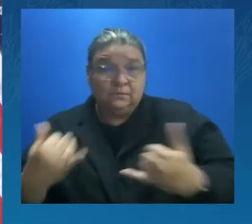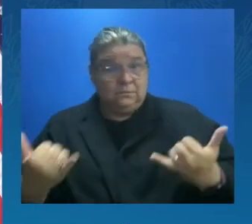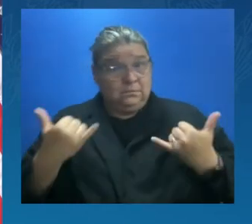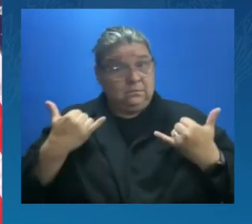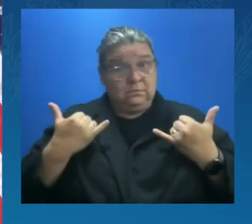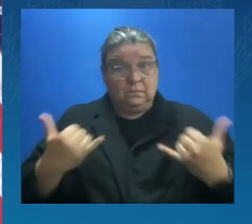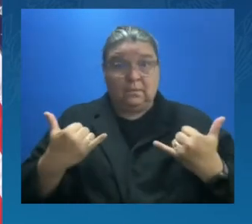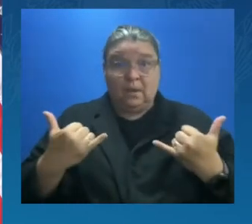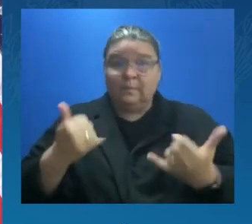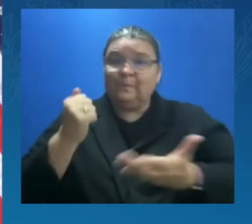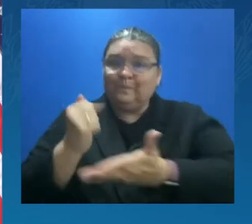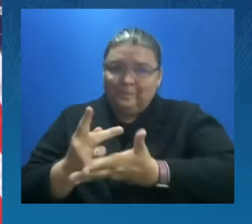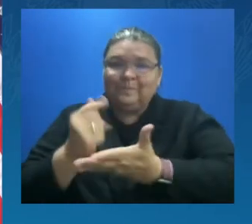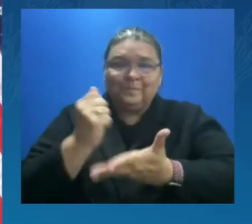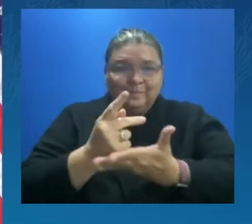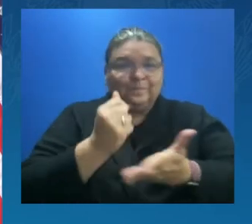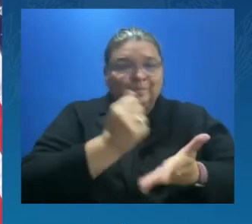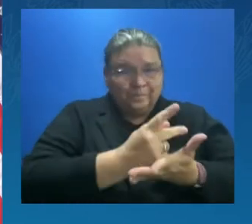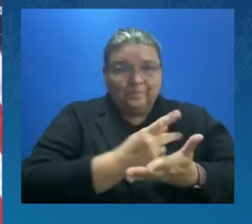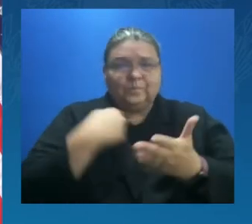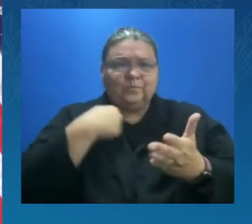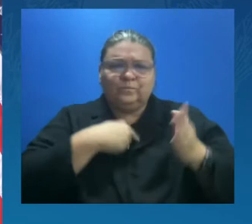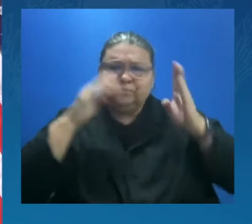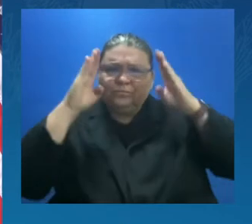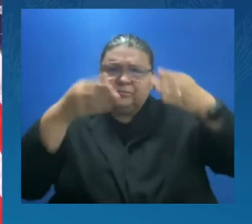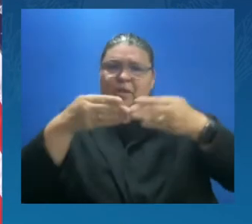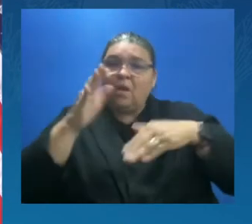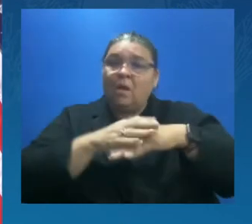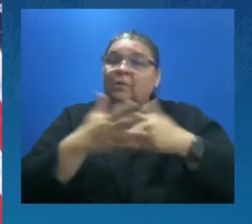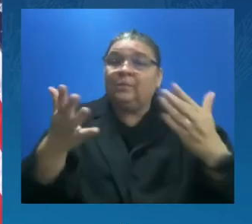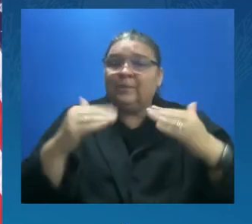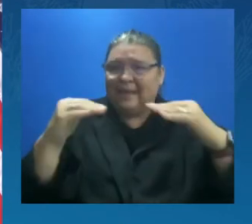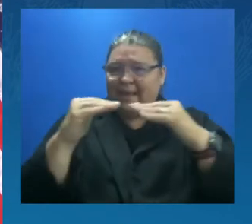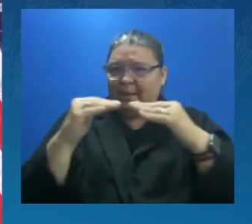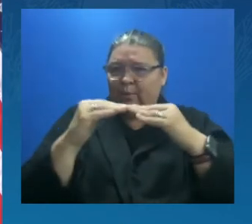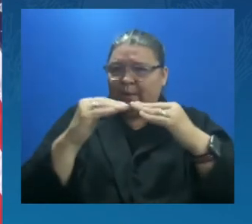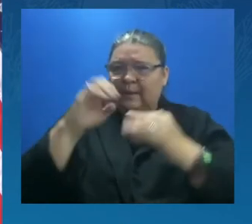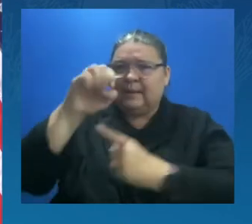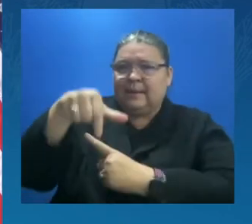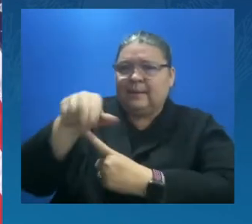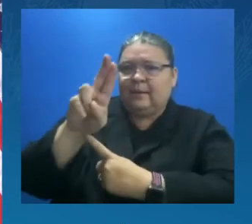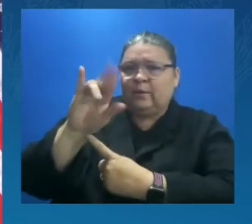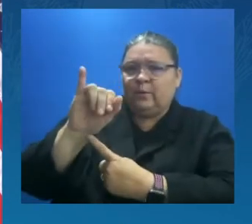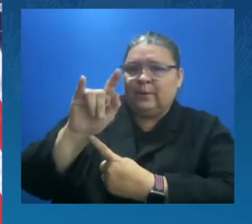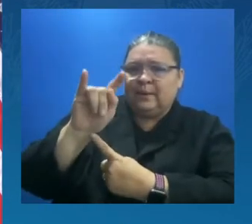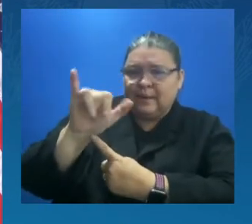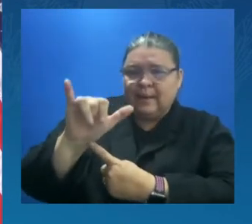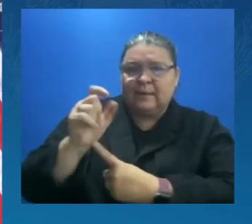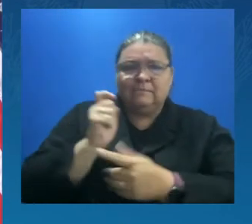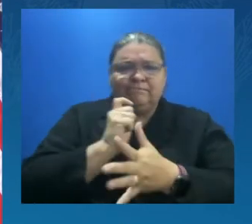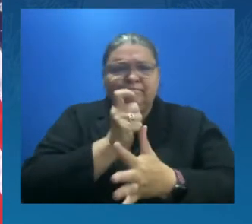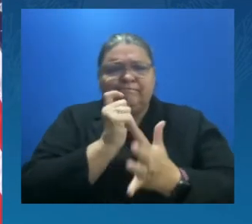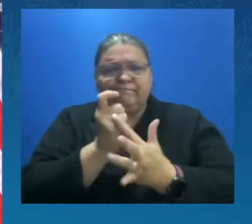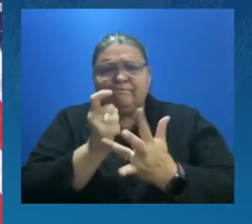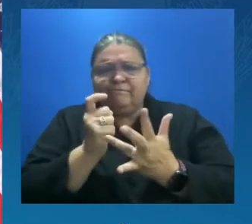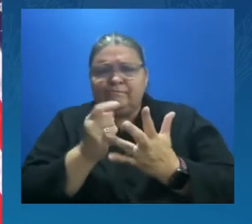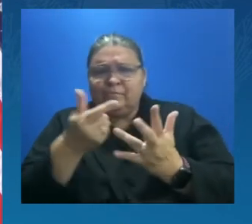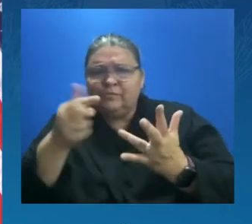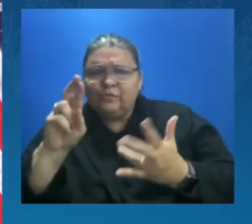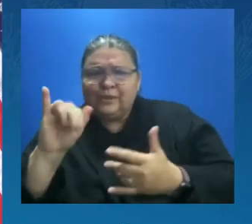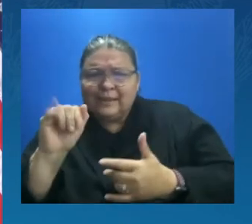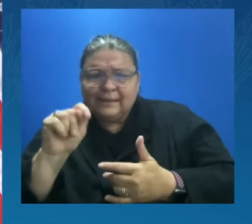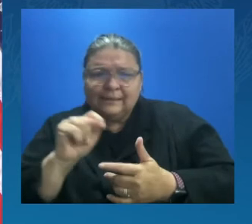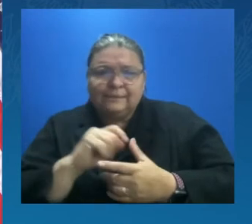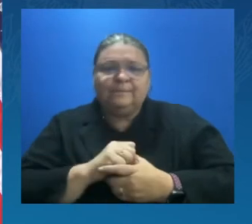our administration from the beginning. We know that the impact of the climate crisis is not felt equally